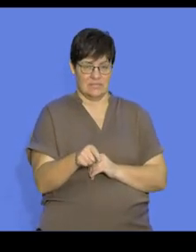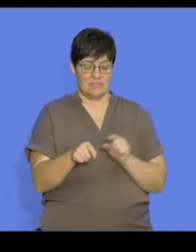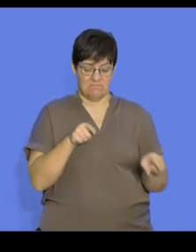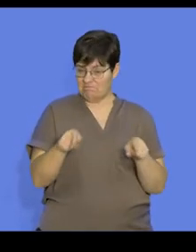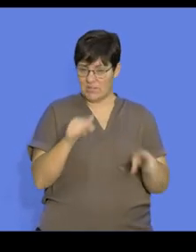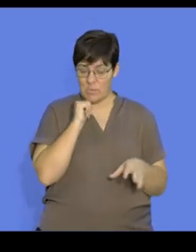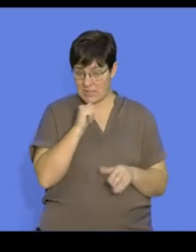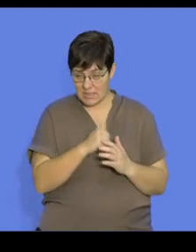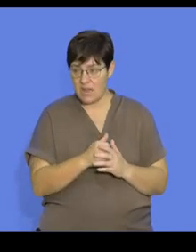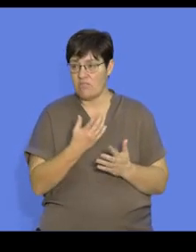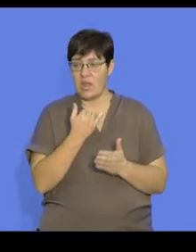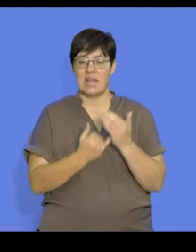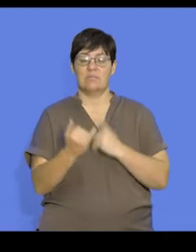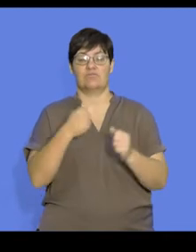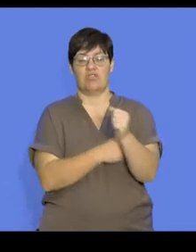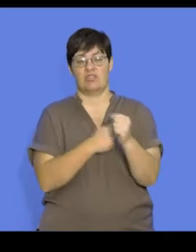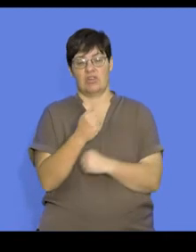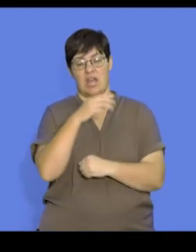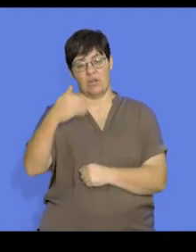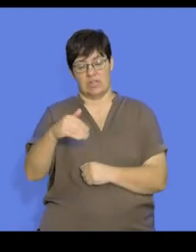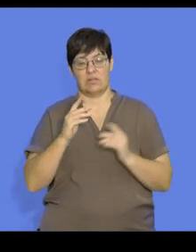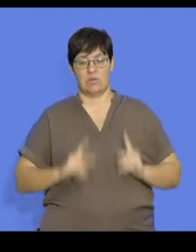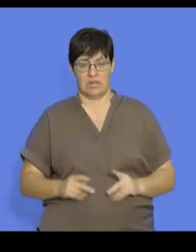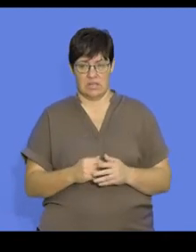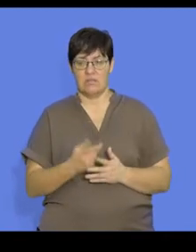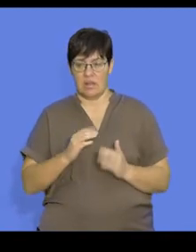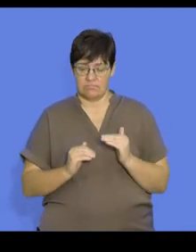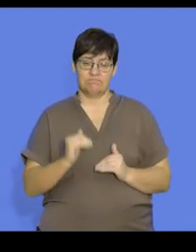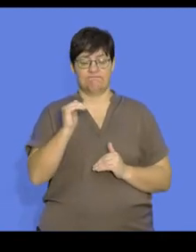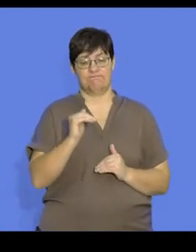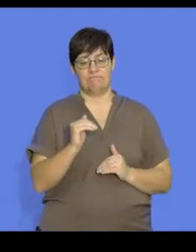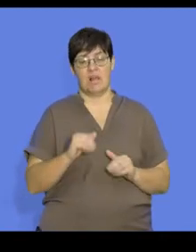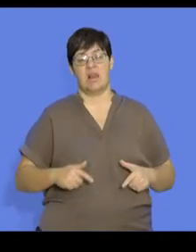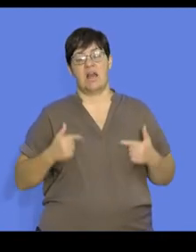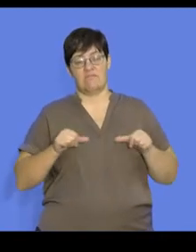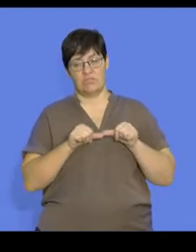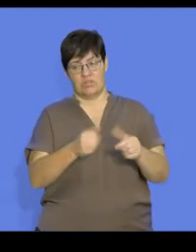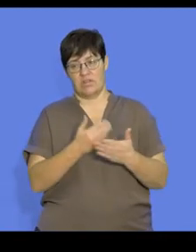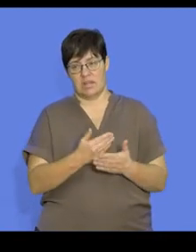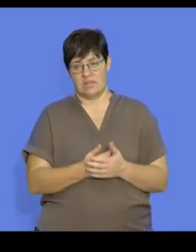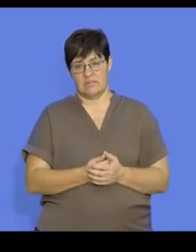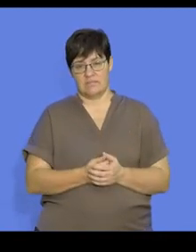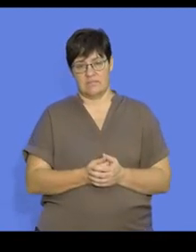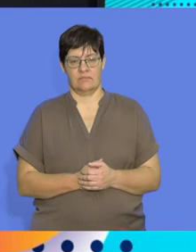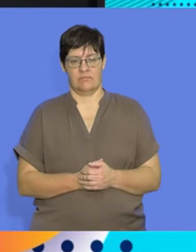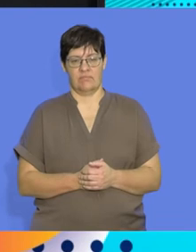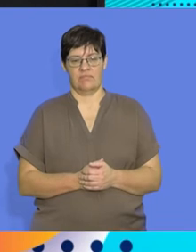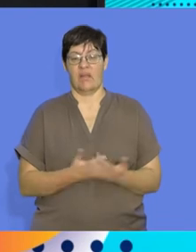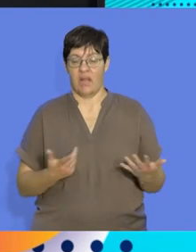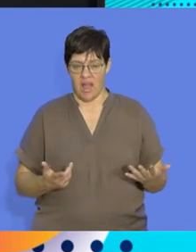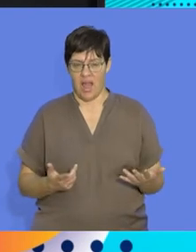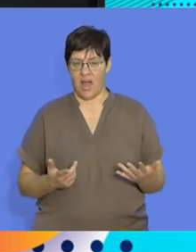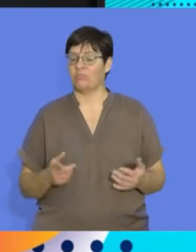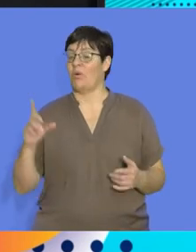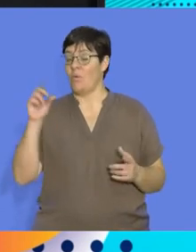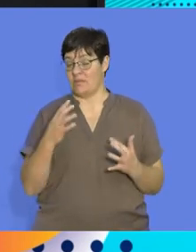and the independent structures outside the body which increase their chances of survival. Guys you've been